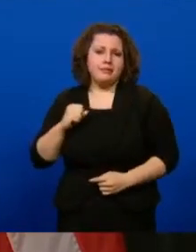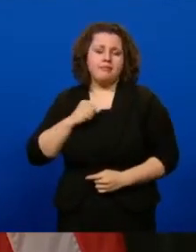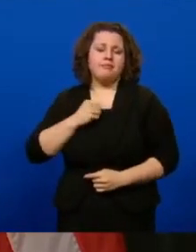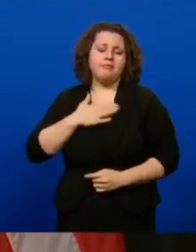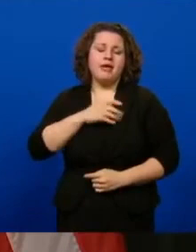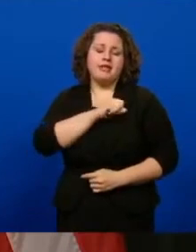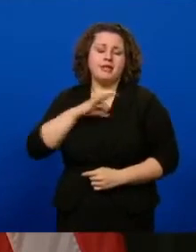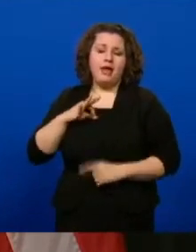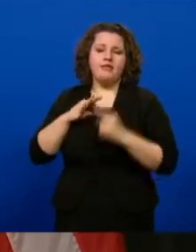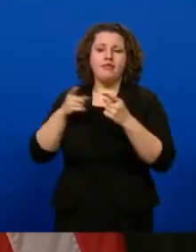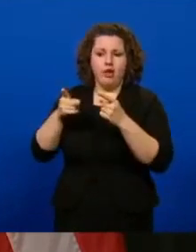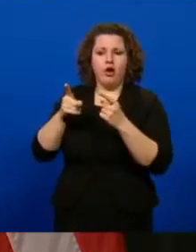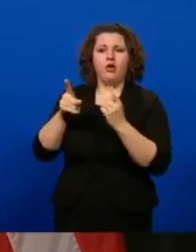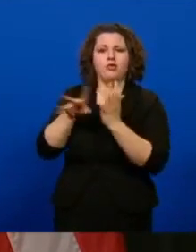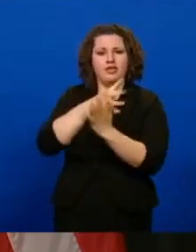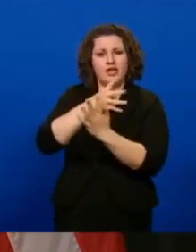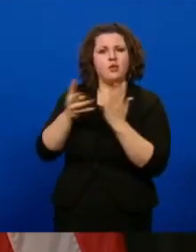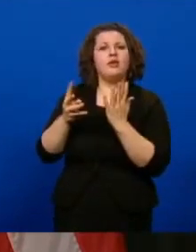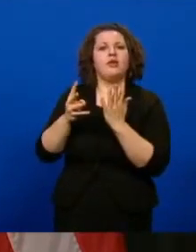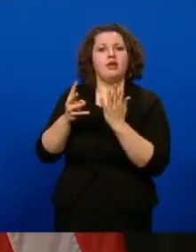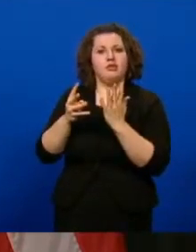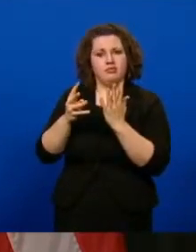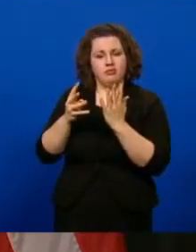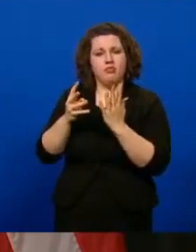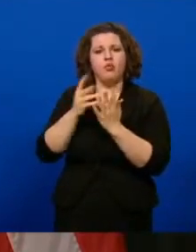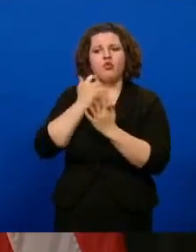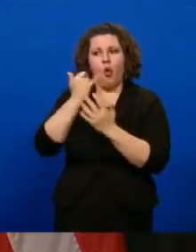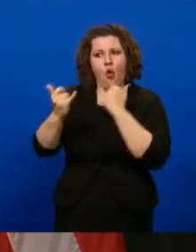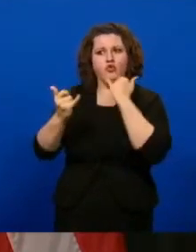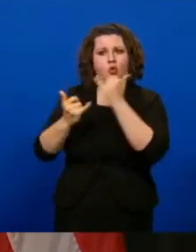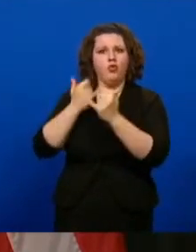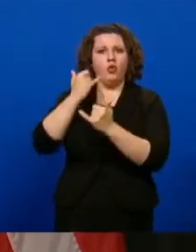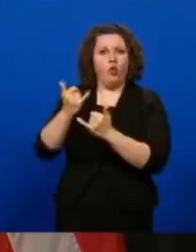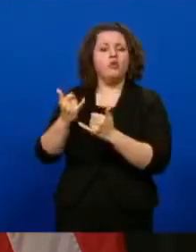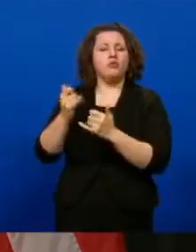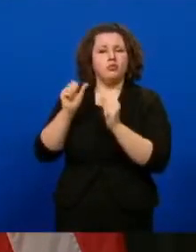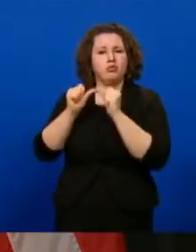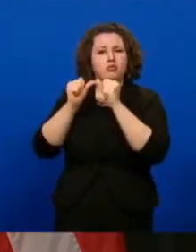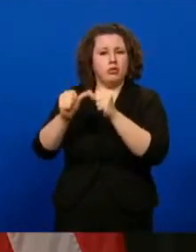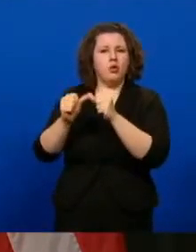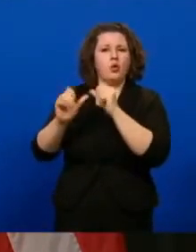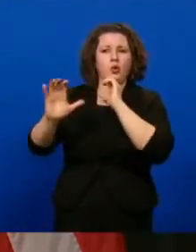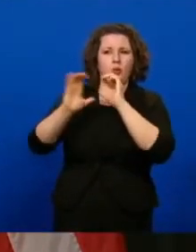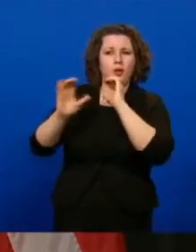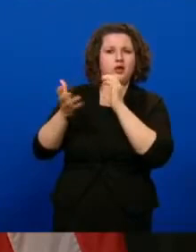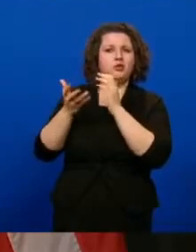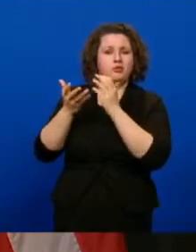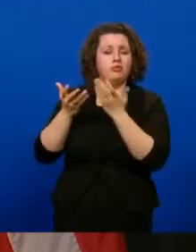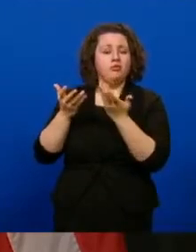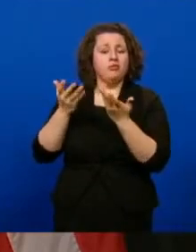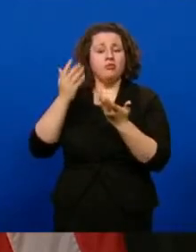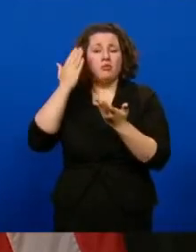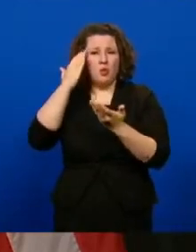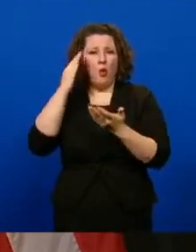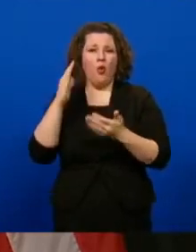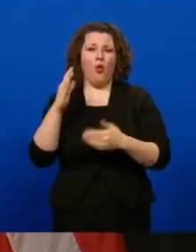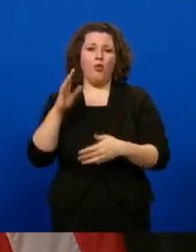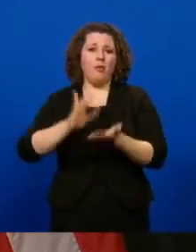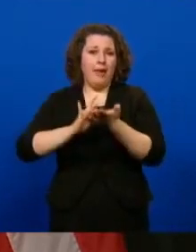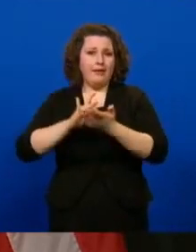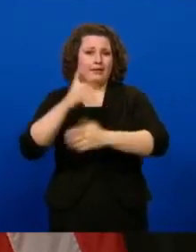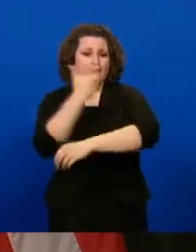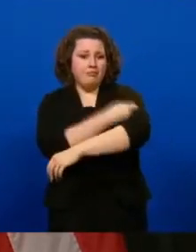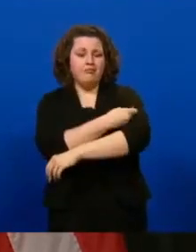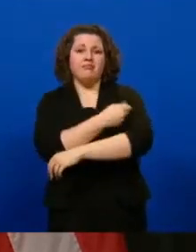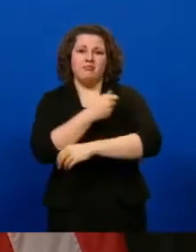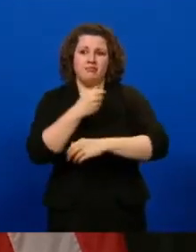they're scheduling bi-weekly calls so that we can keep the communication going, especially as we, you know, roll out the vaccine so that they can